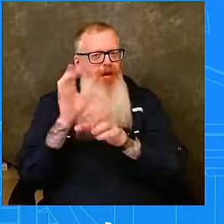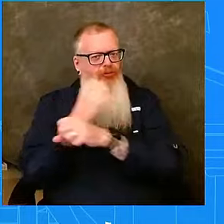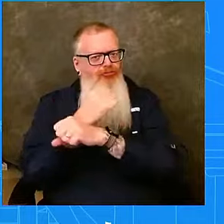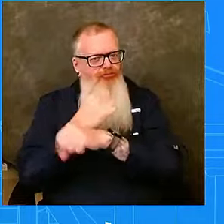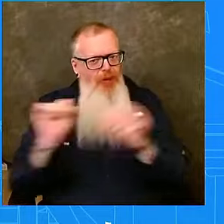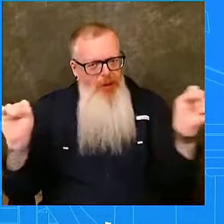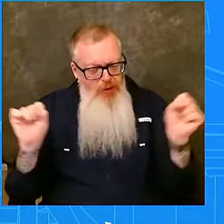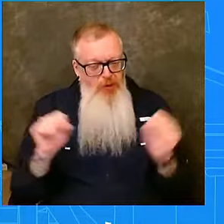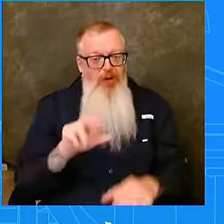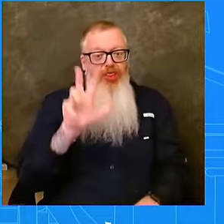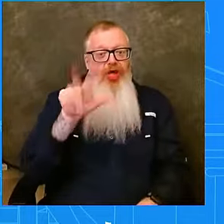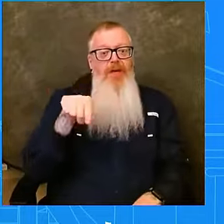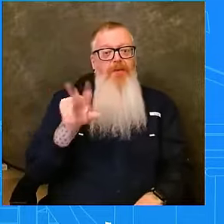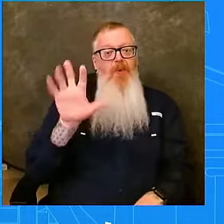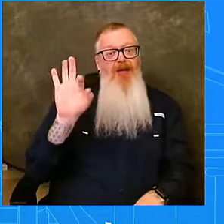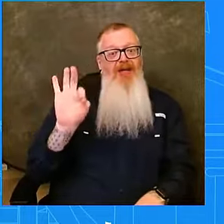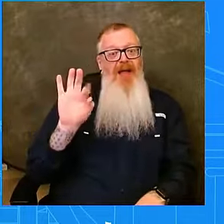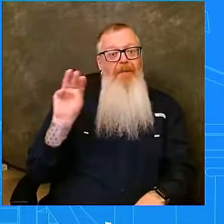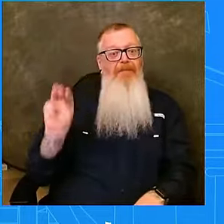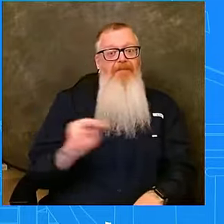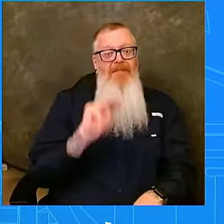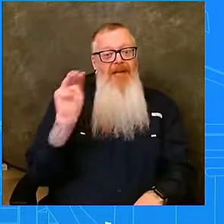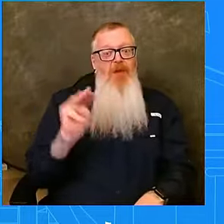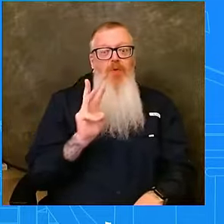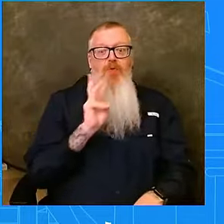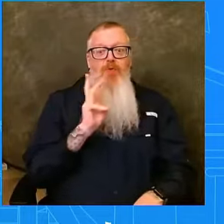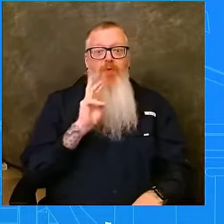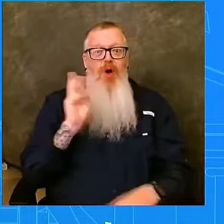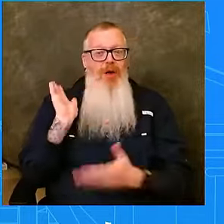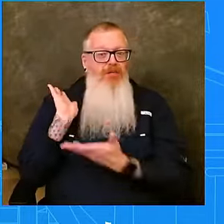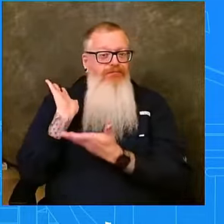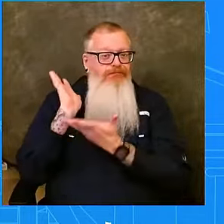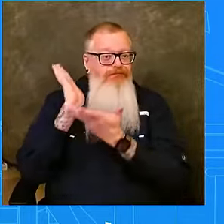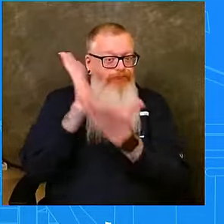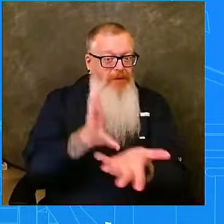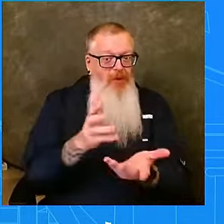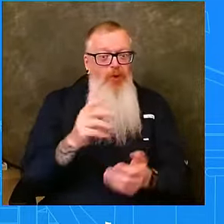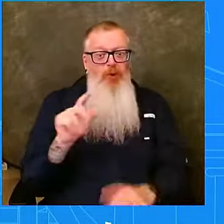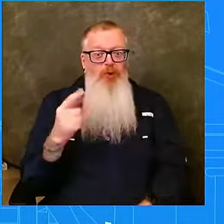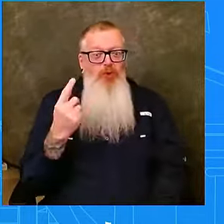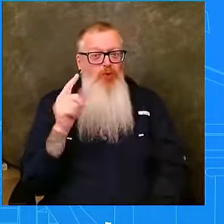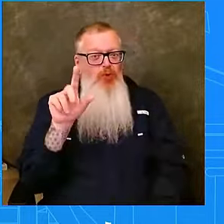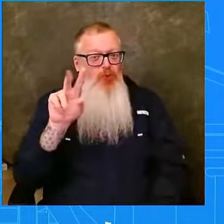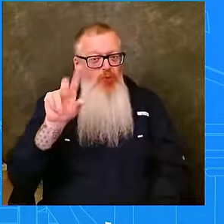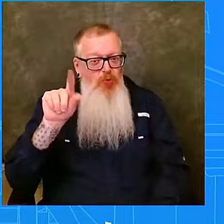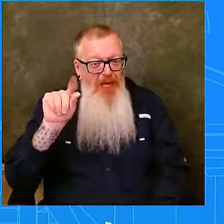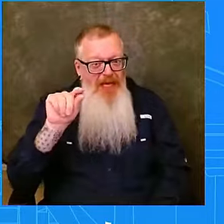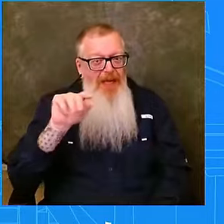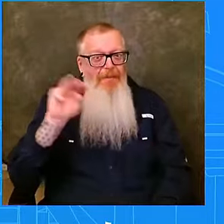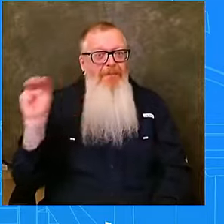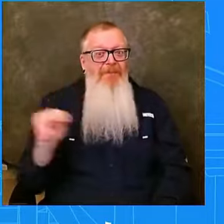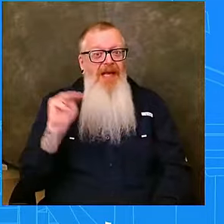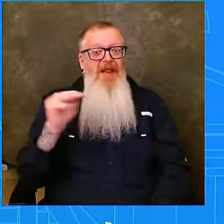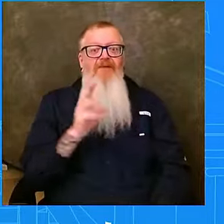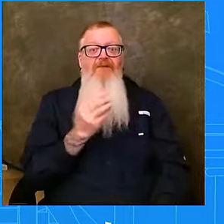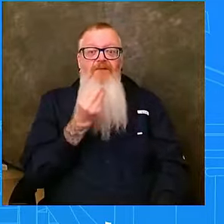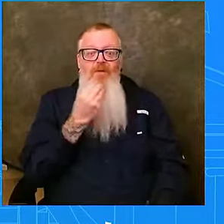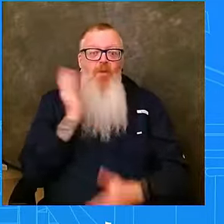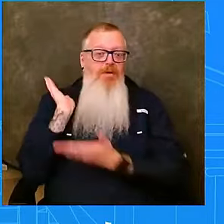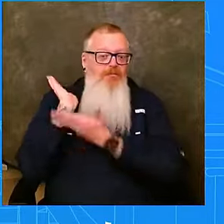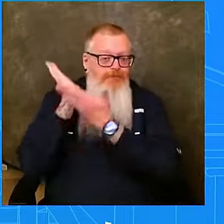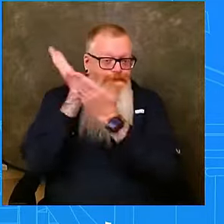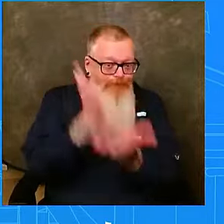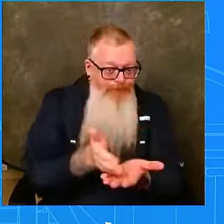and 40 million liters of water ready to deploy as needed. More than 1,000 staff already in the region.